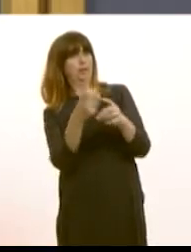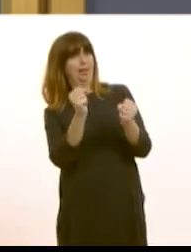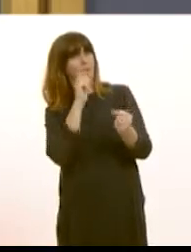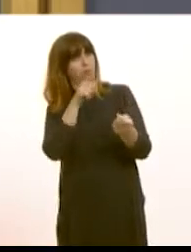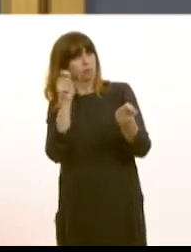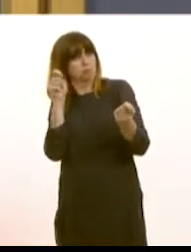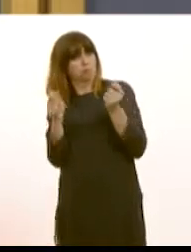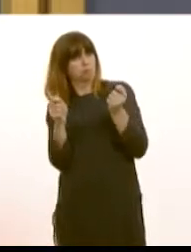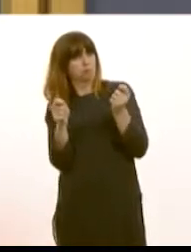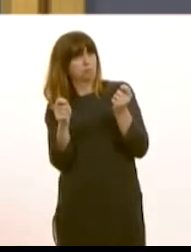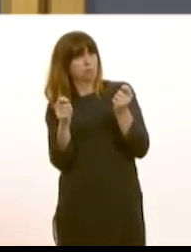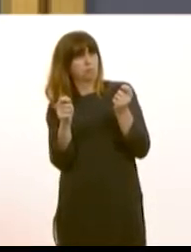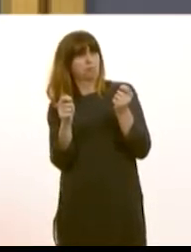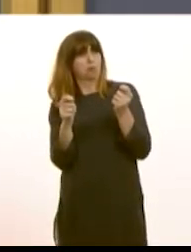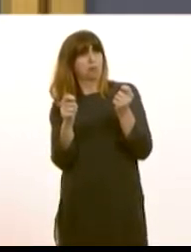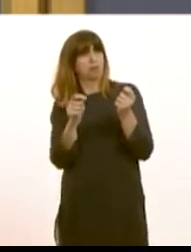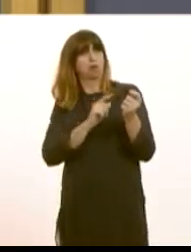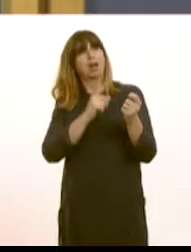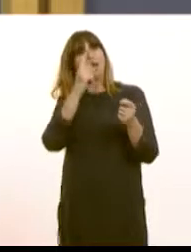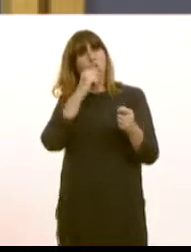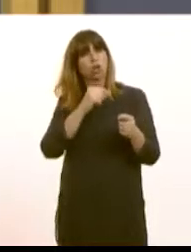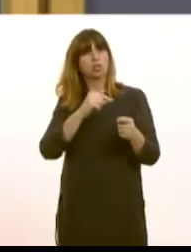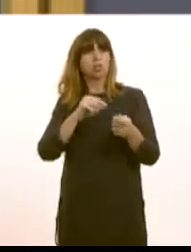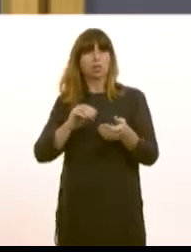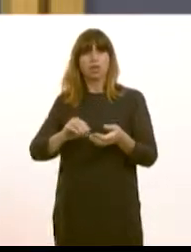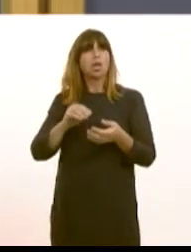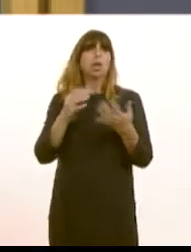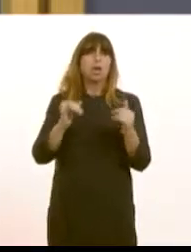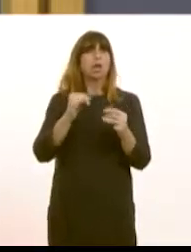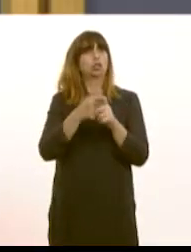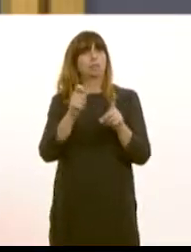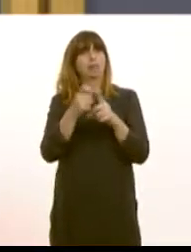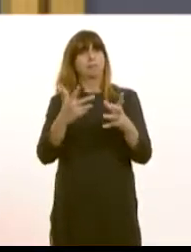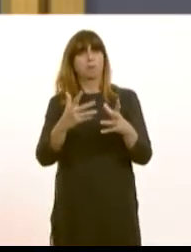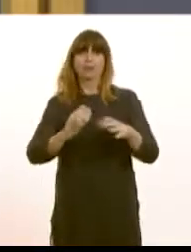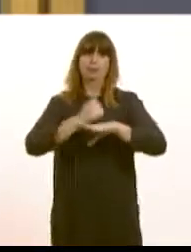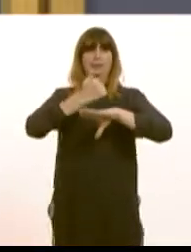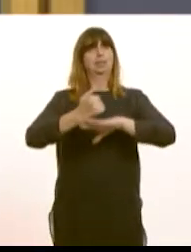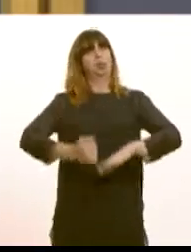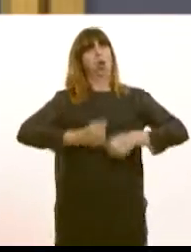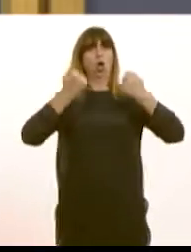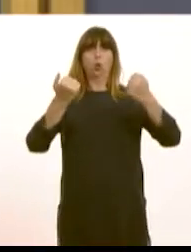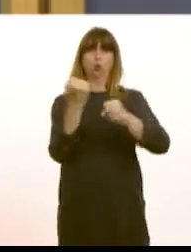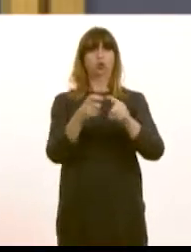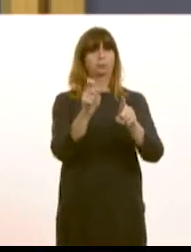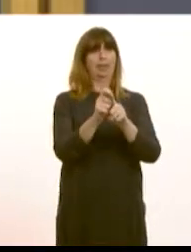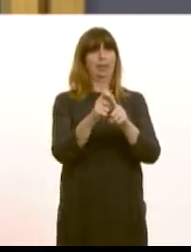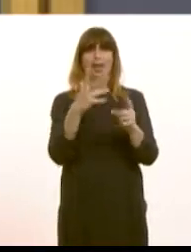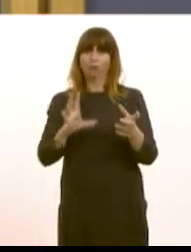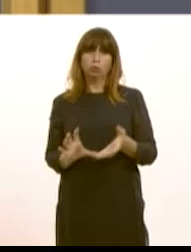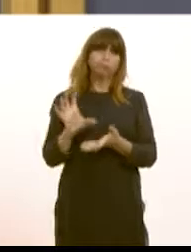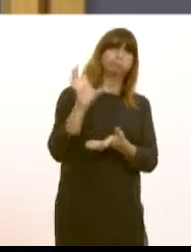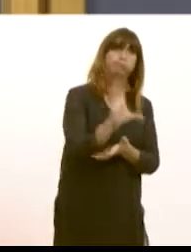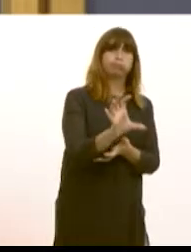in building up their own surgeries and buying into them because quite clearly the needs of modern GPs are more diverse and that seems essential to attracting